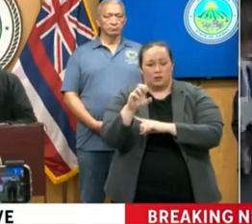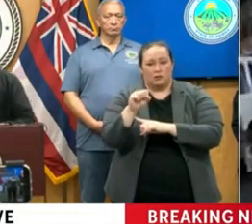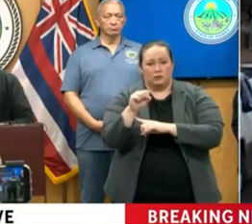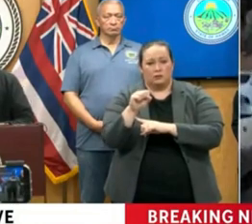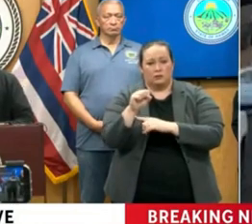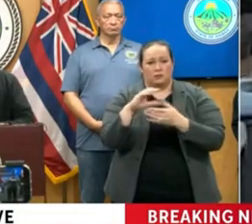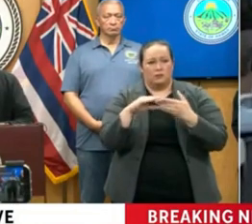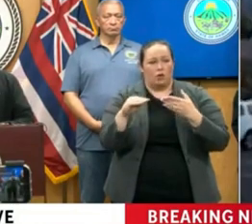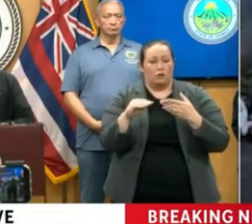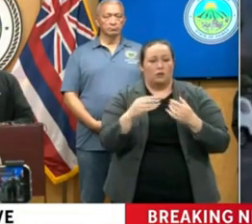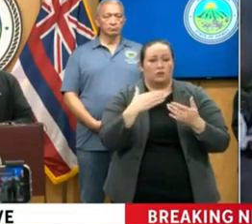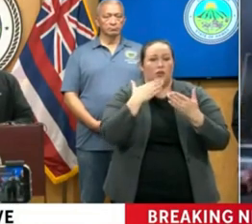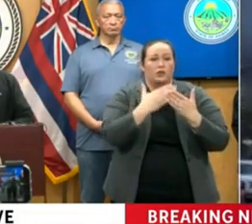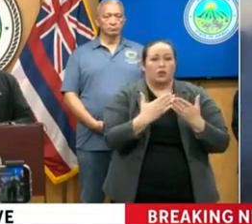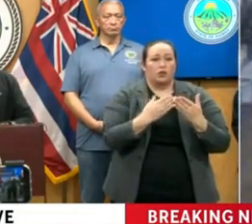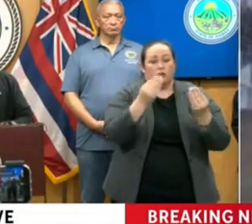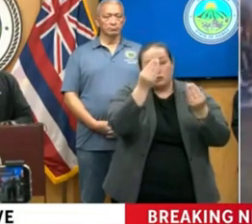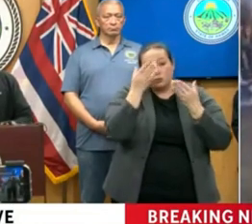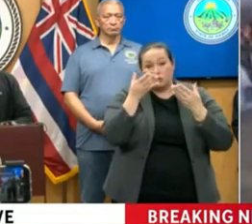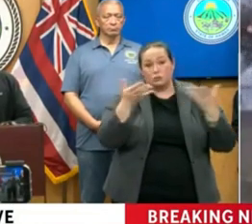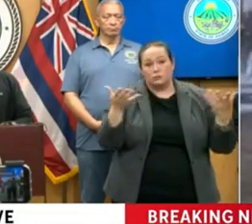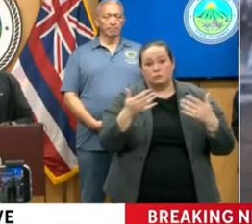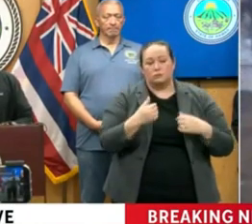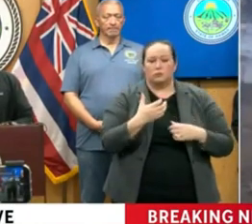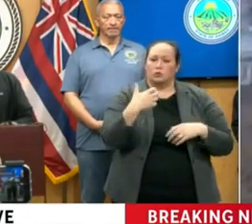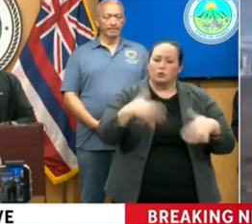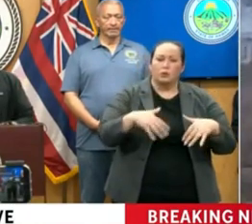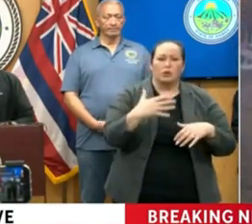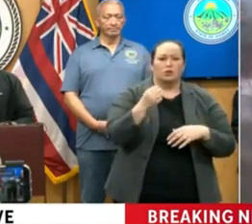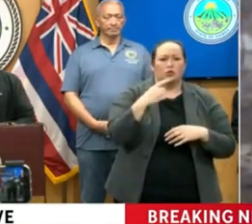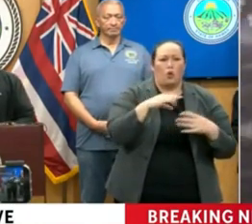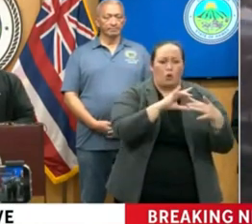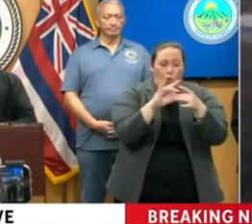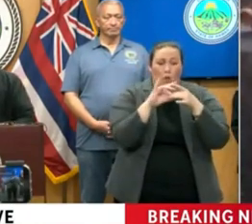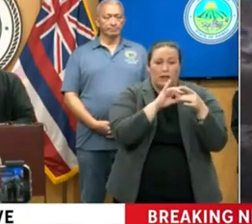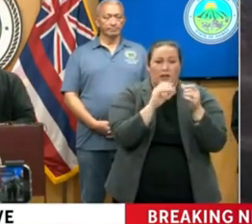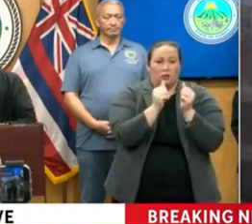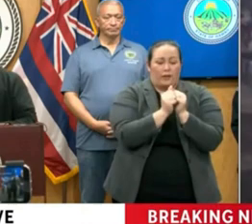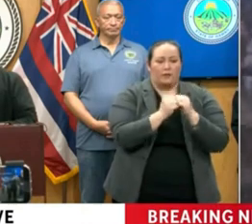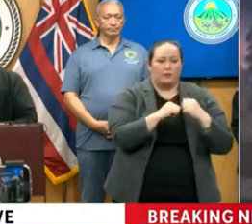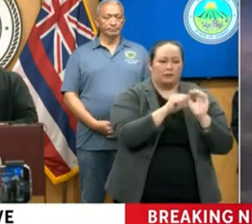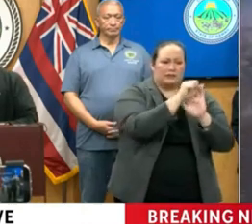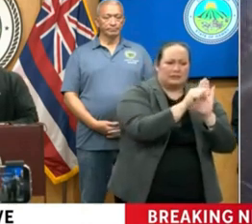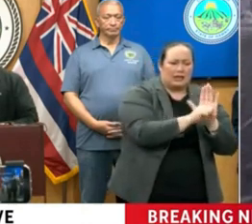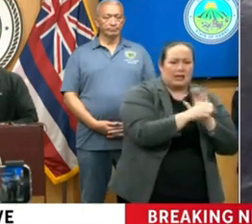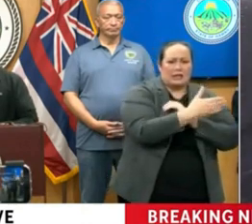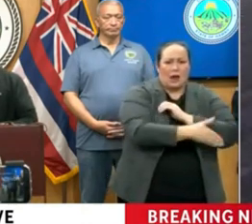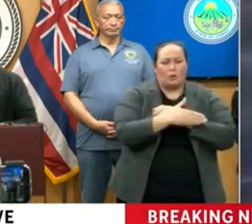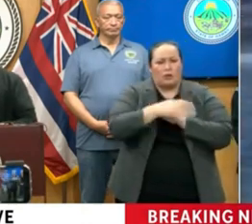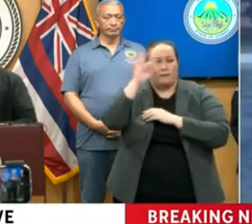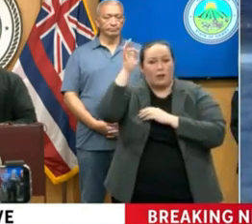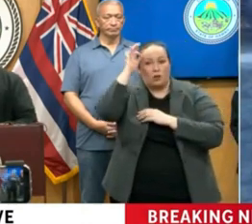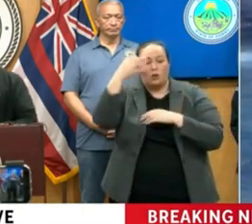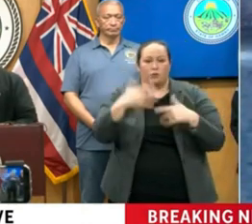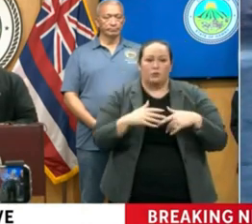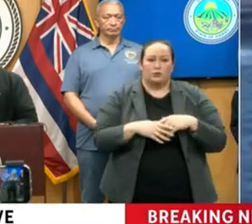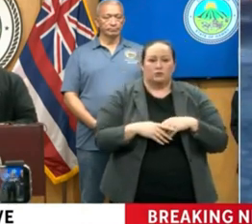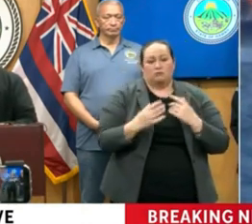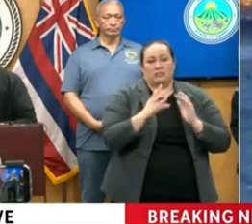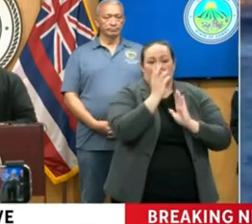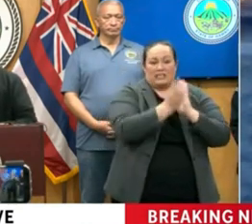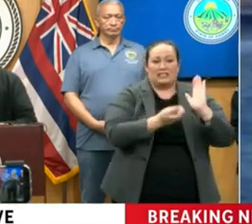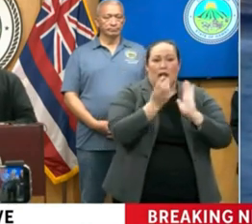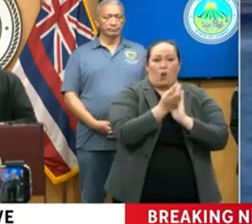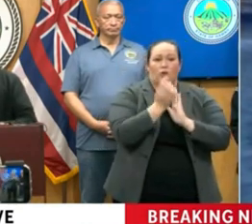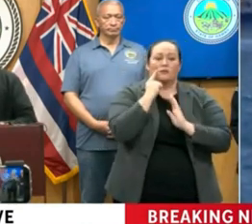today was we are so coordinated with state, county, and federal support that it took less than a quarter of a day, six